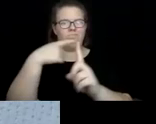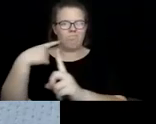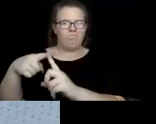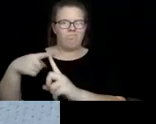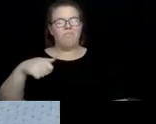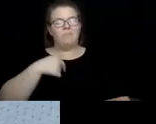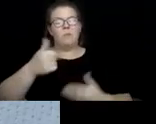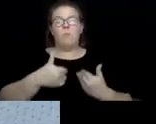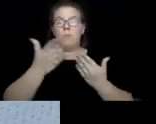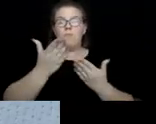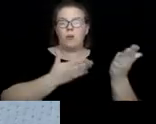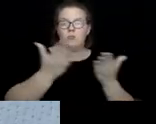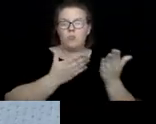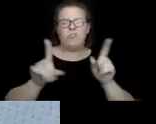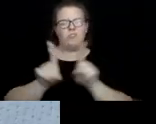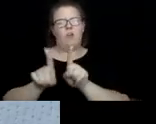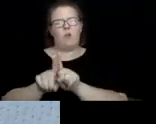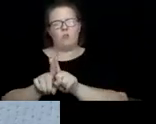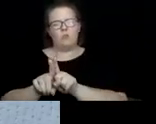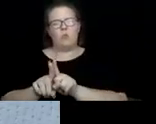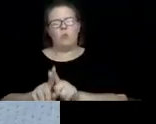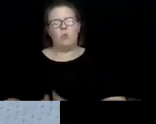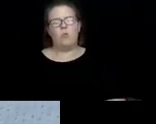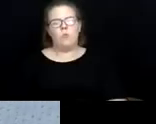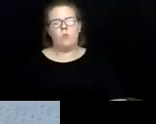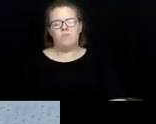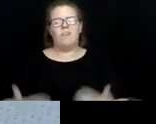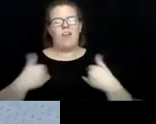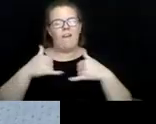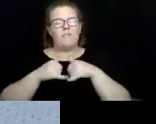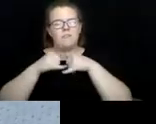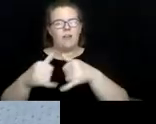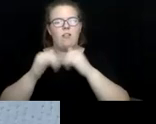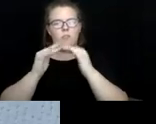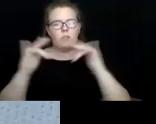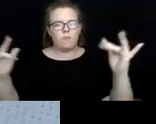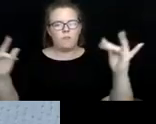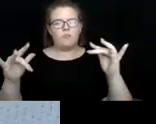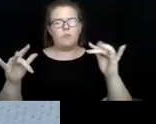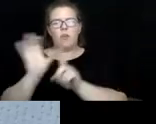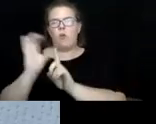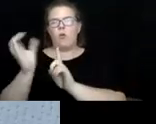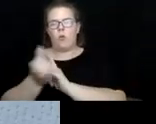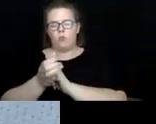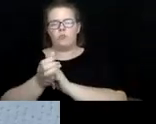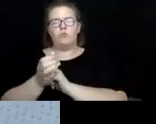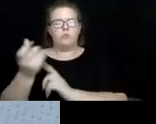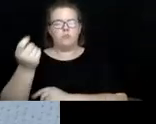and, uh, and also respect, uh, the scholarship of diversity and cultural competence through that program.